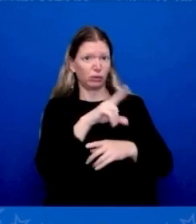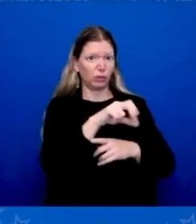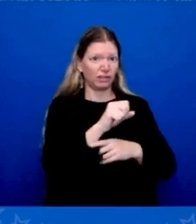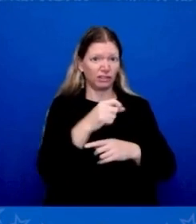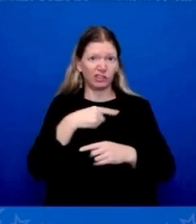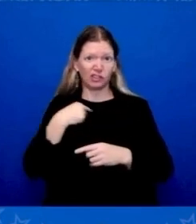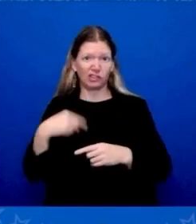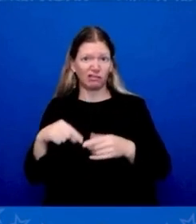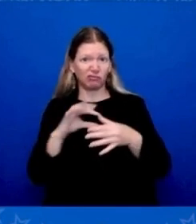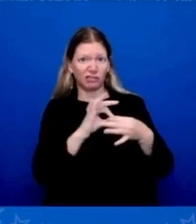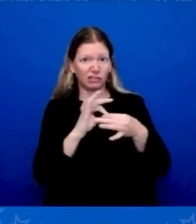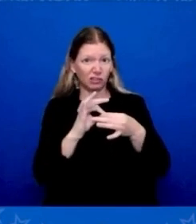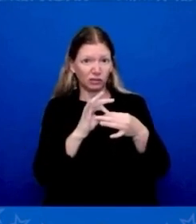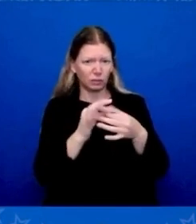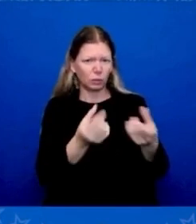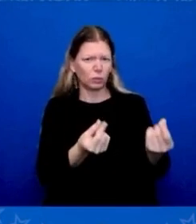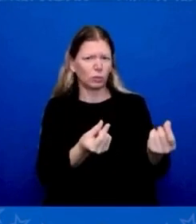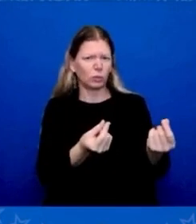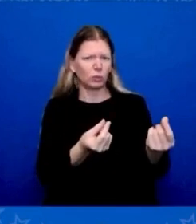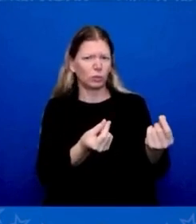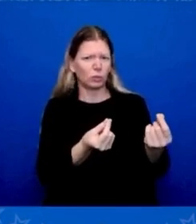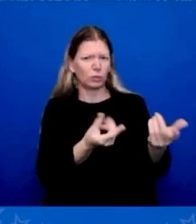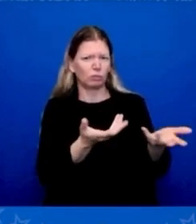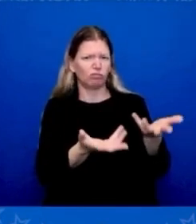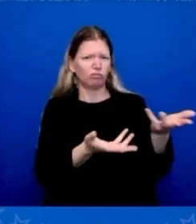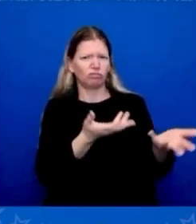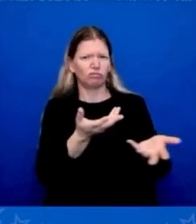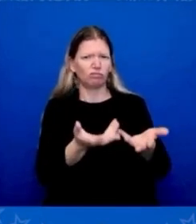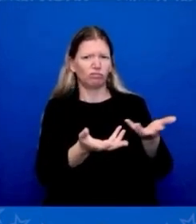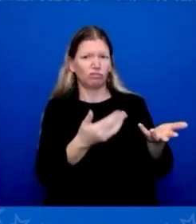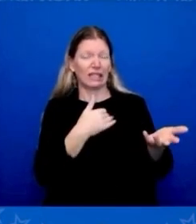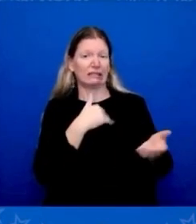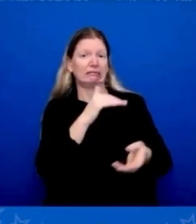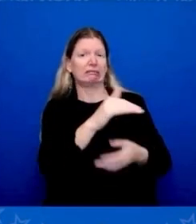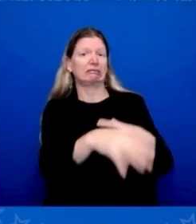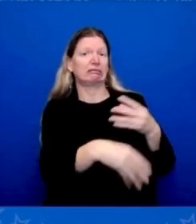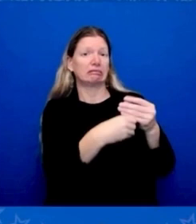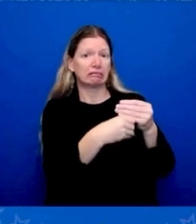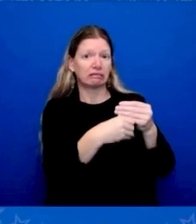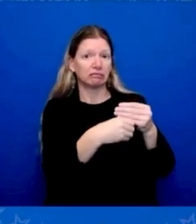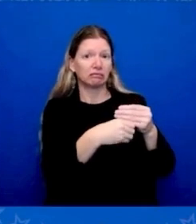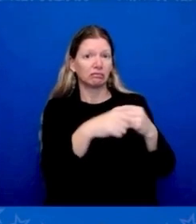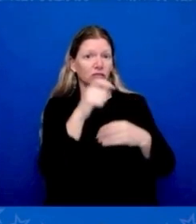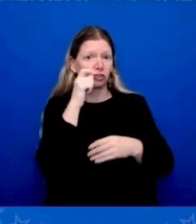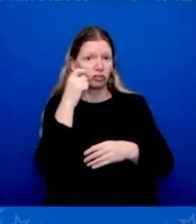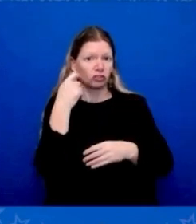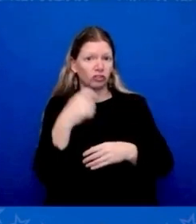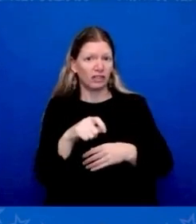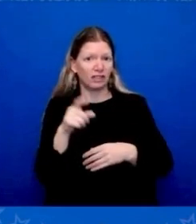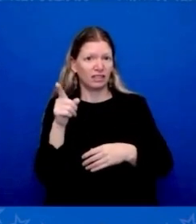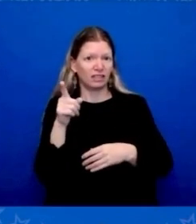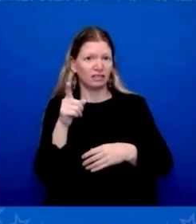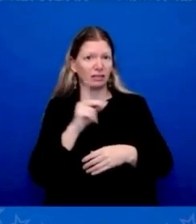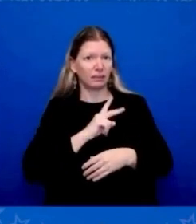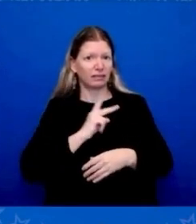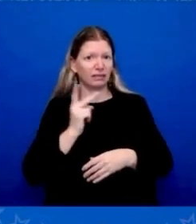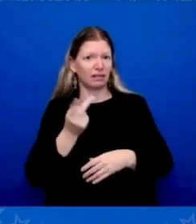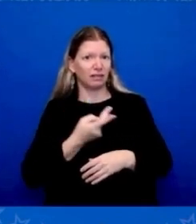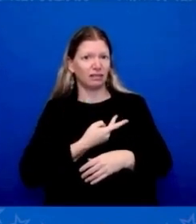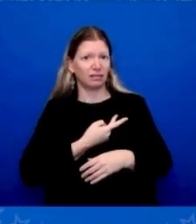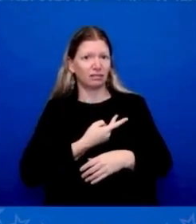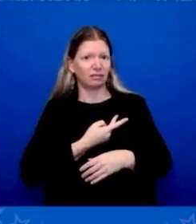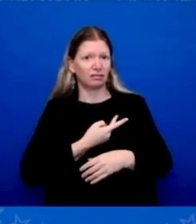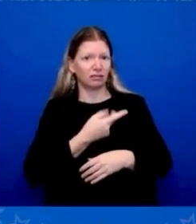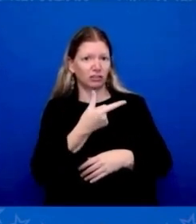Kiev is upset that the G20 communique didn't name Russia as the aggressor. Have you managed to rally more support or sympathy